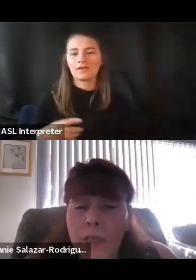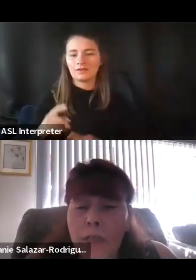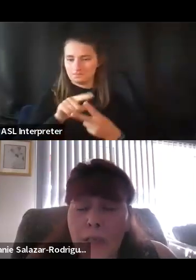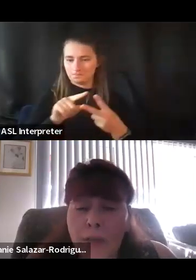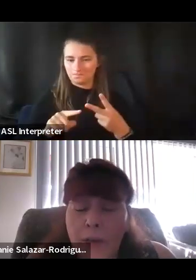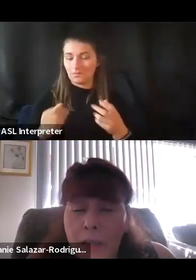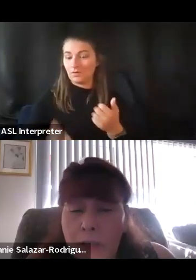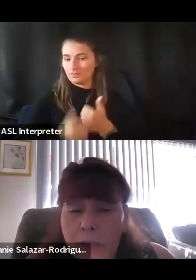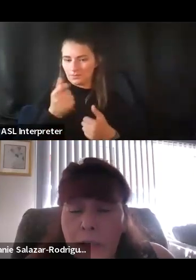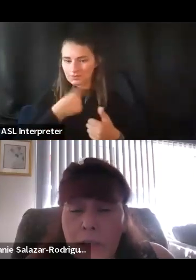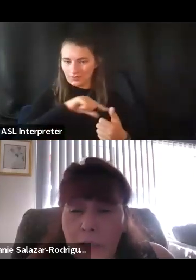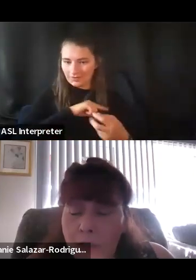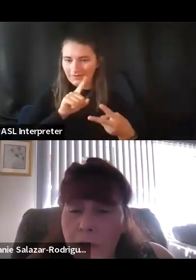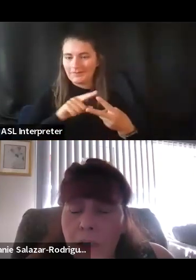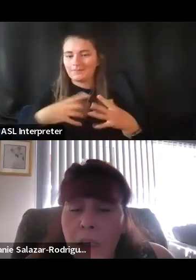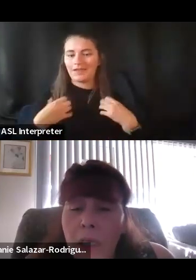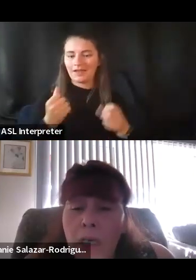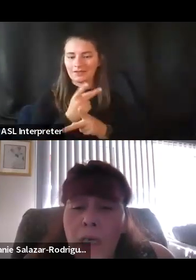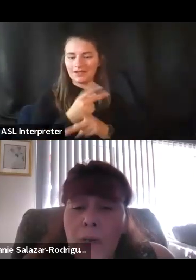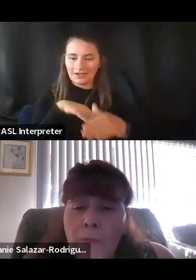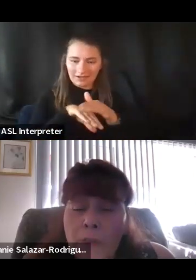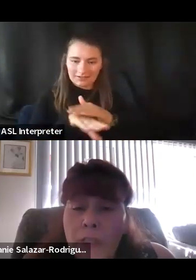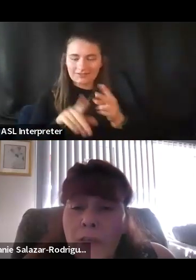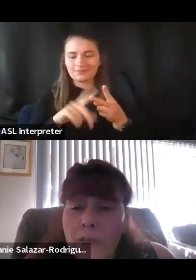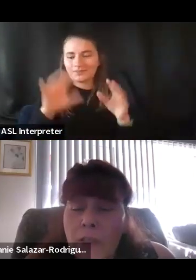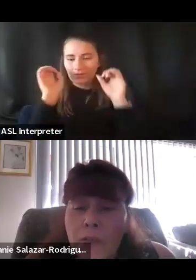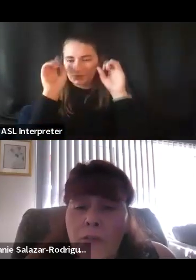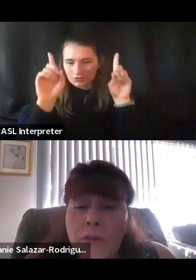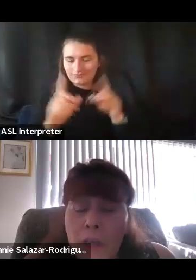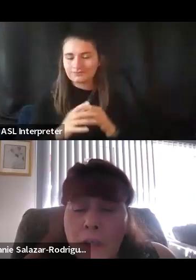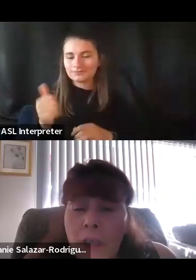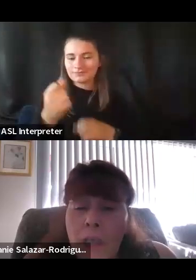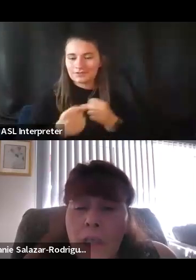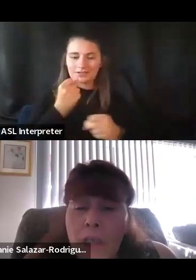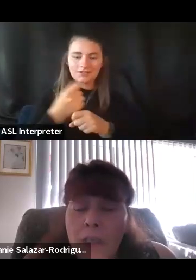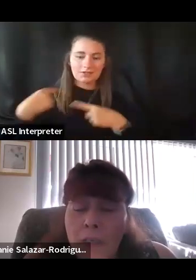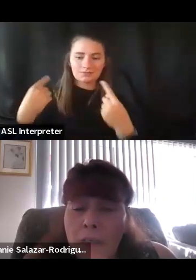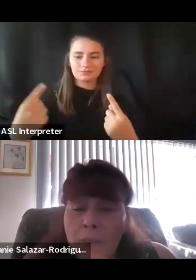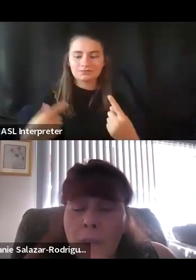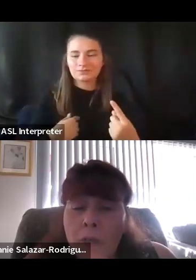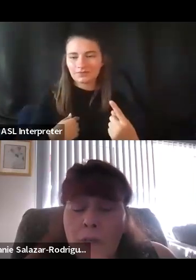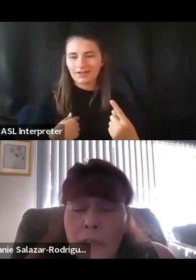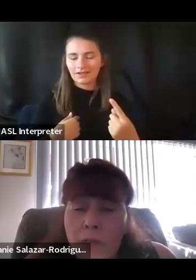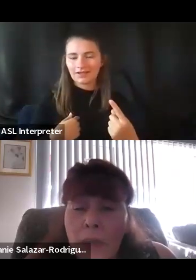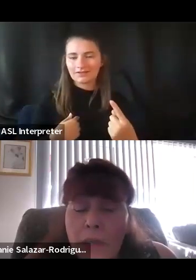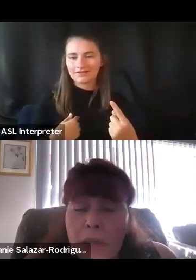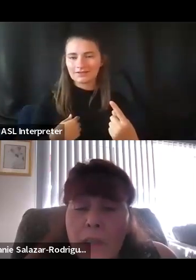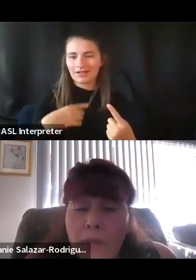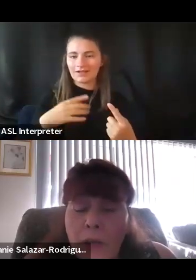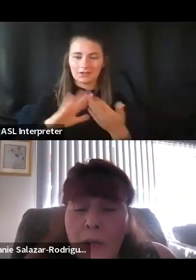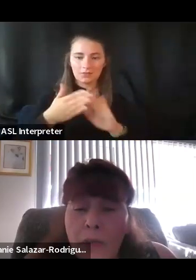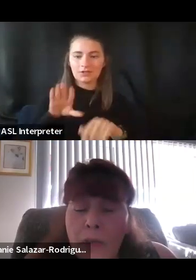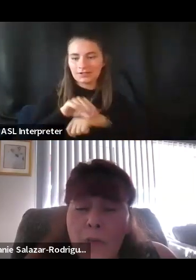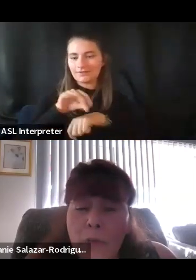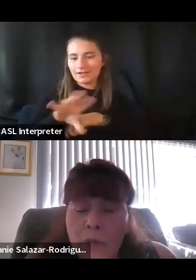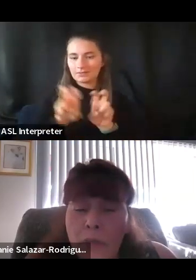qualified is healthcare access and education. For 10 years, I served on the community advisory panel at